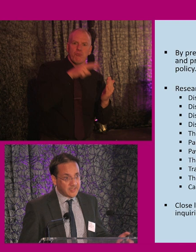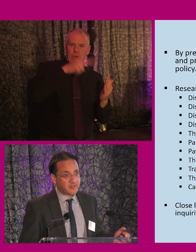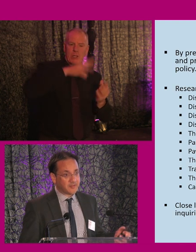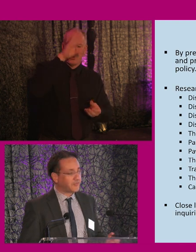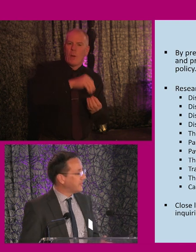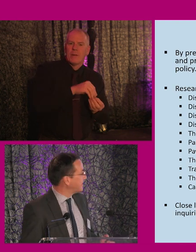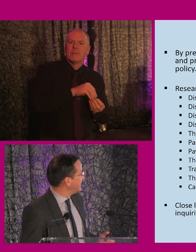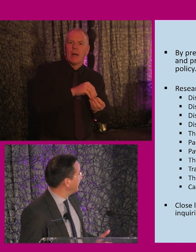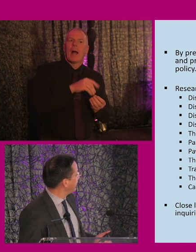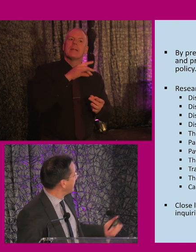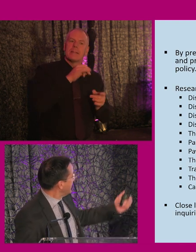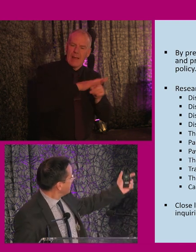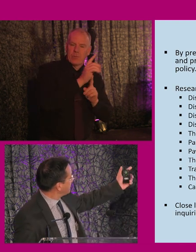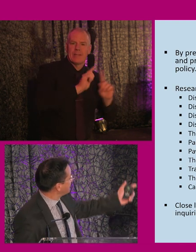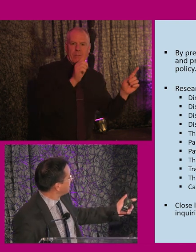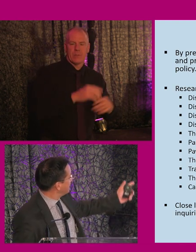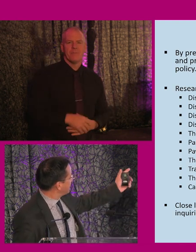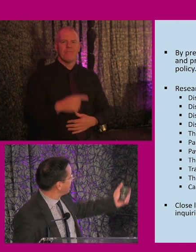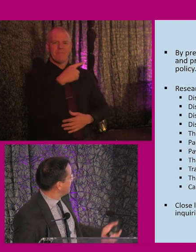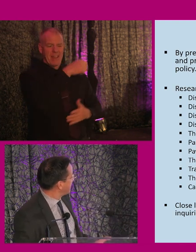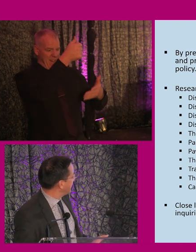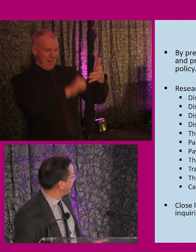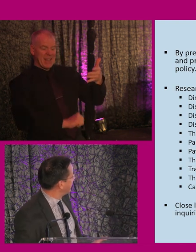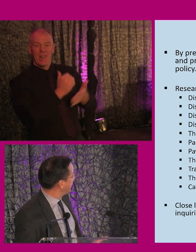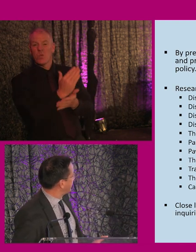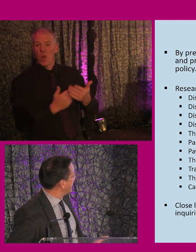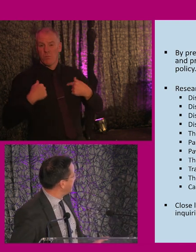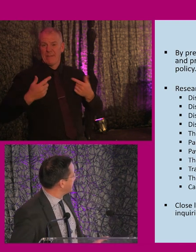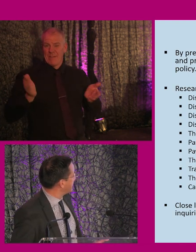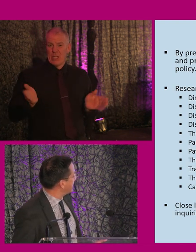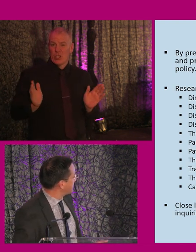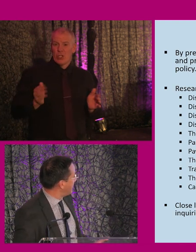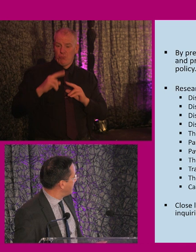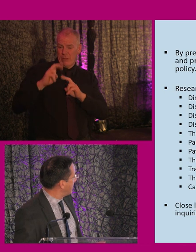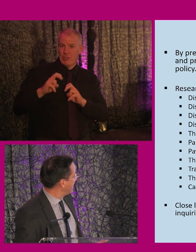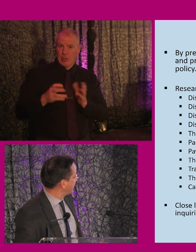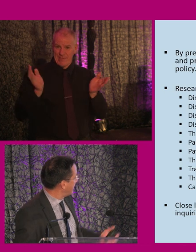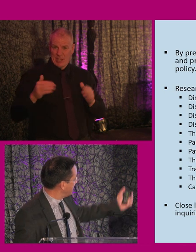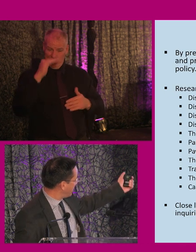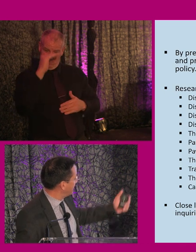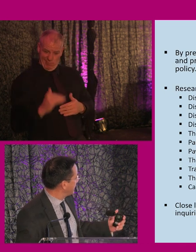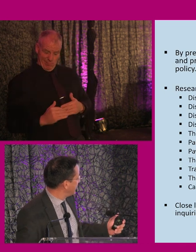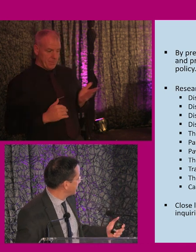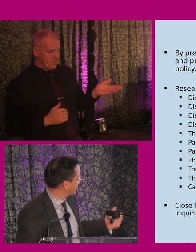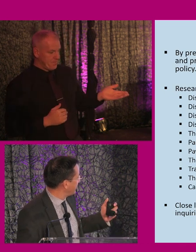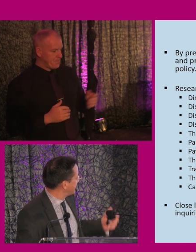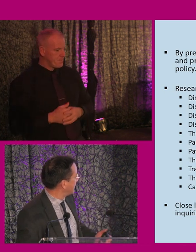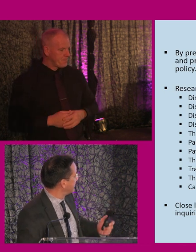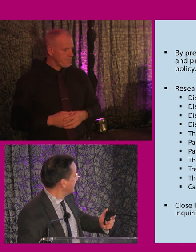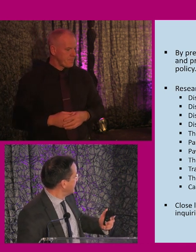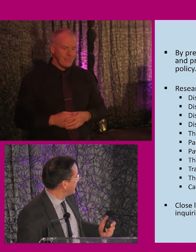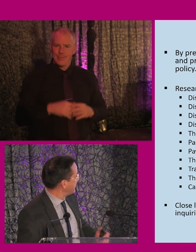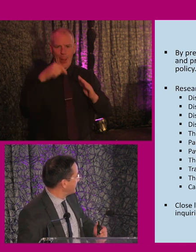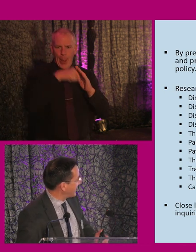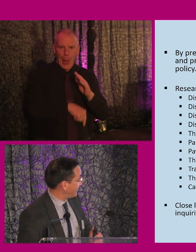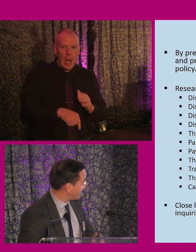and they're the things that make a difference. So this is just a list of some of the things that we've done research on. I won't go for all of these, because I've been told